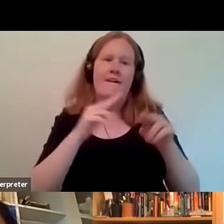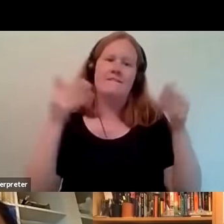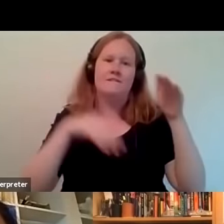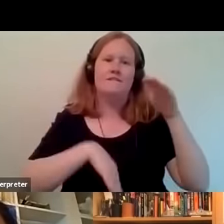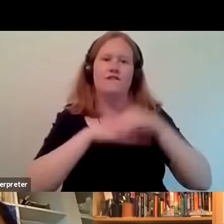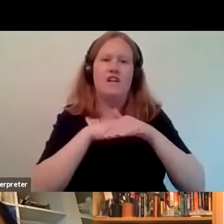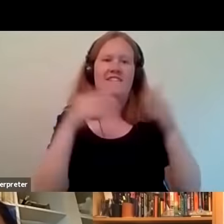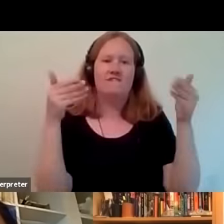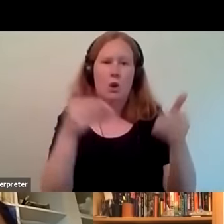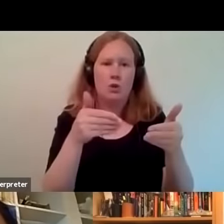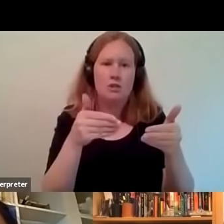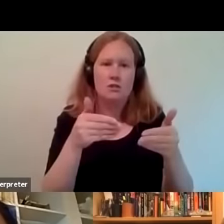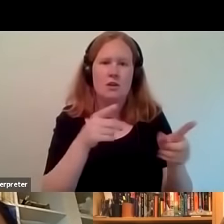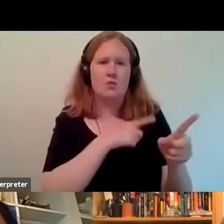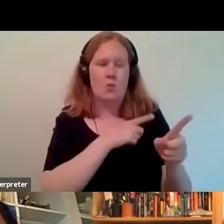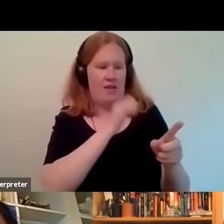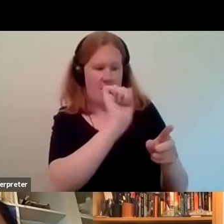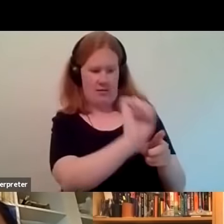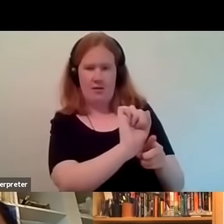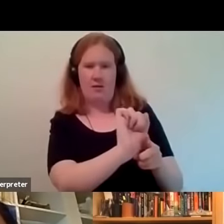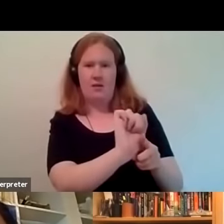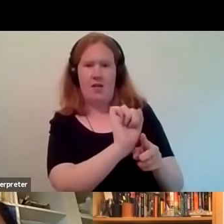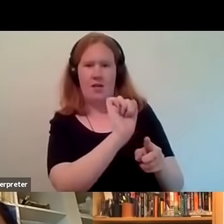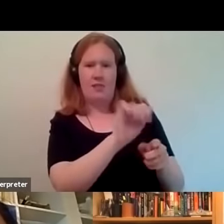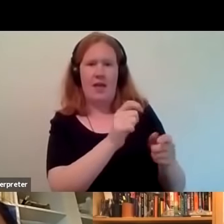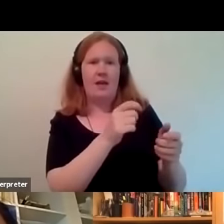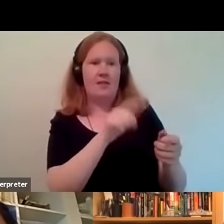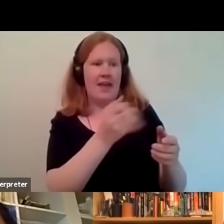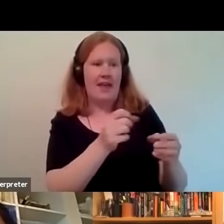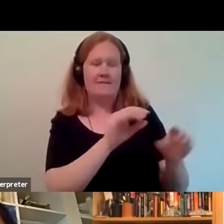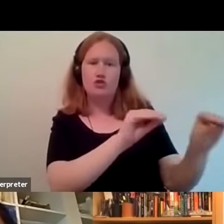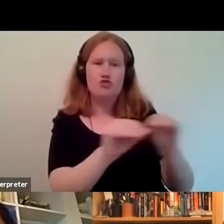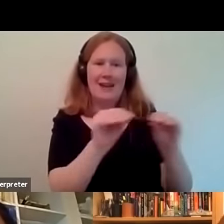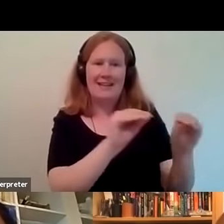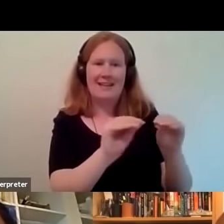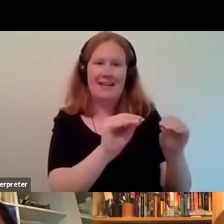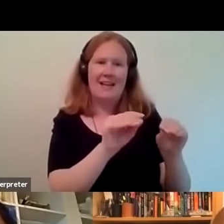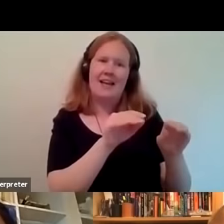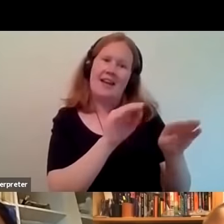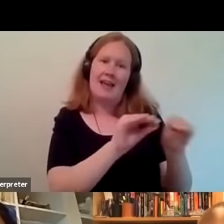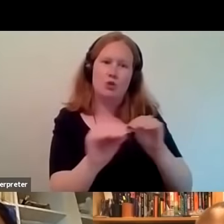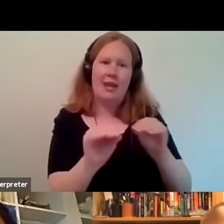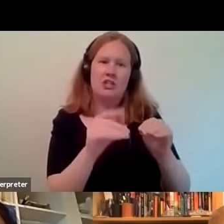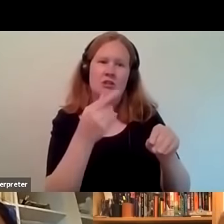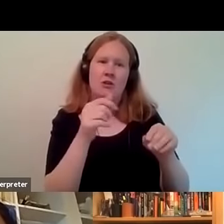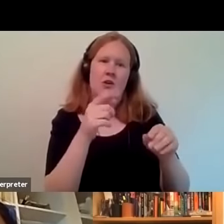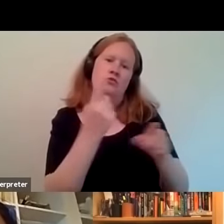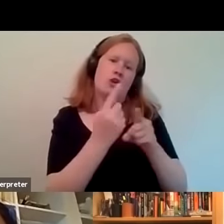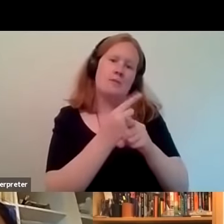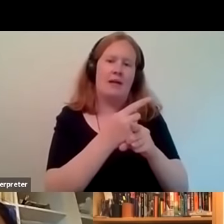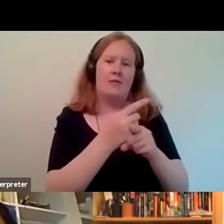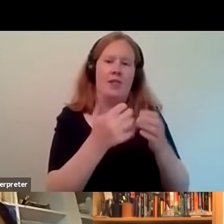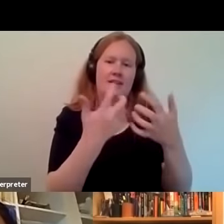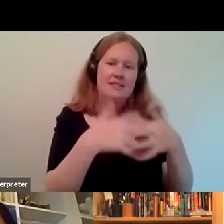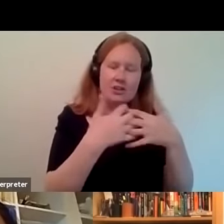they underpin a relationship of training and education in the technology and skills required to